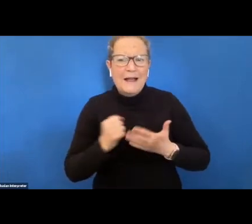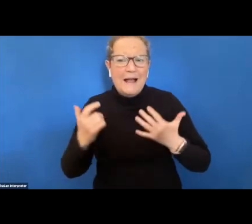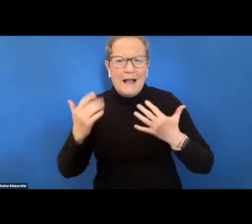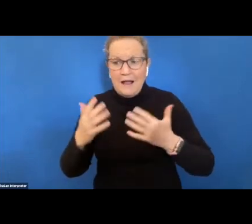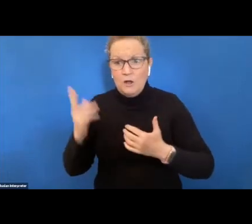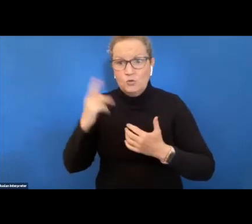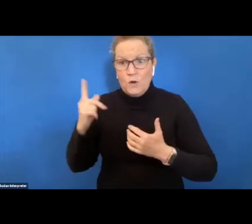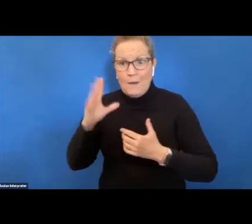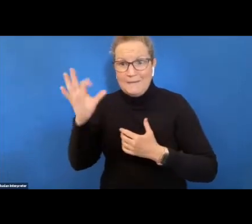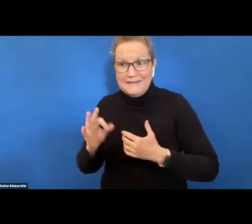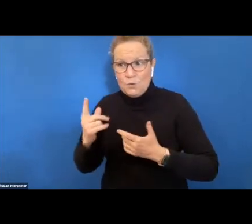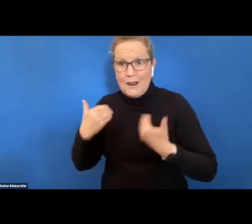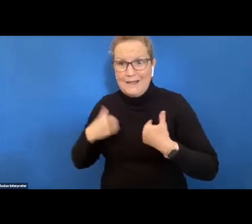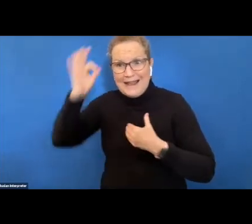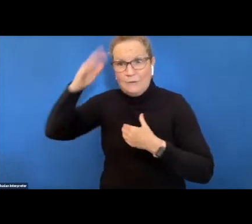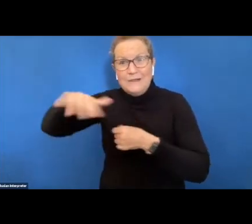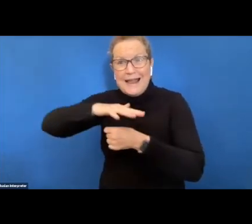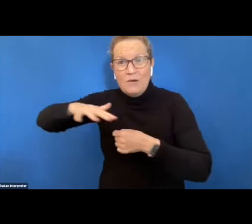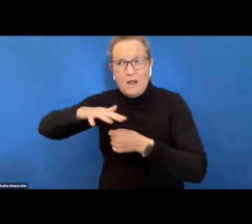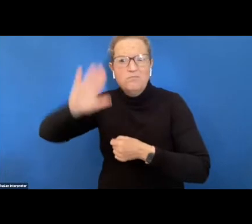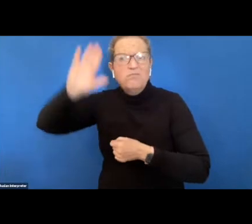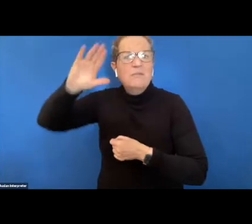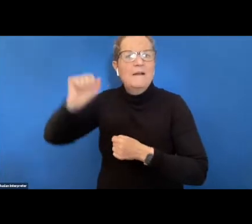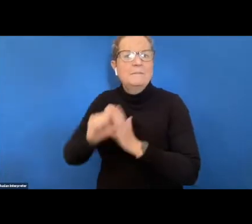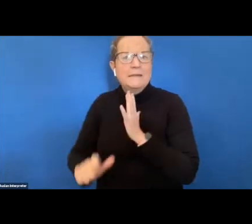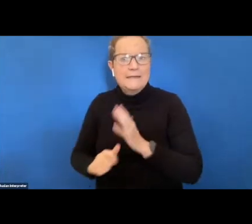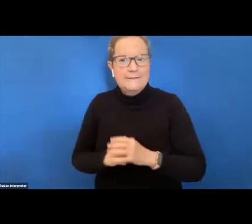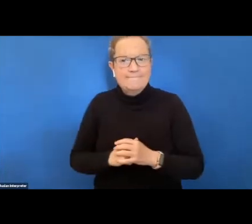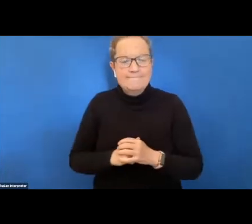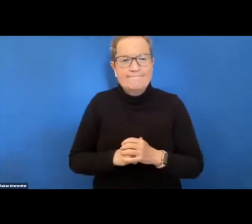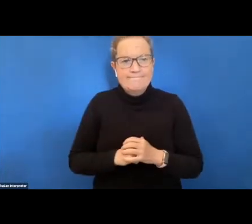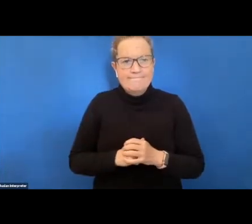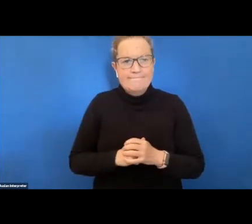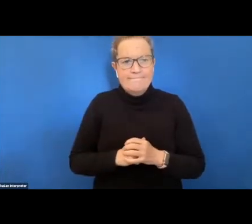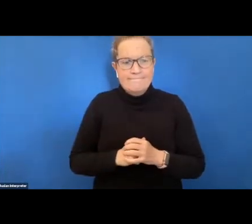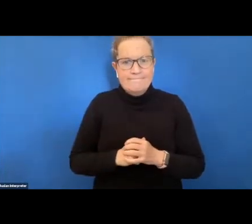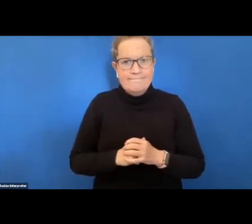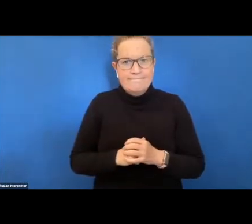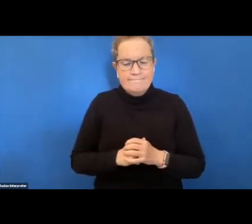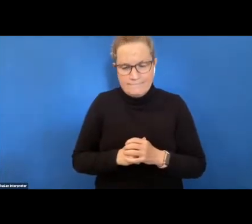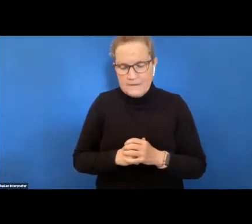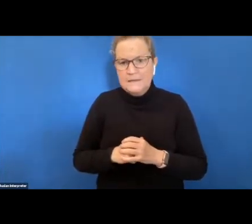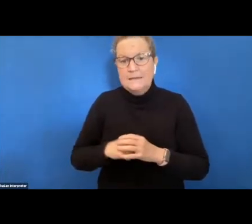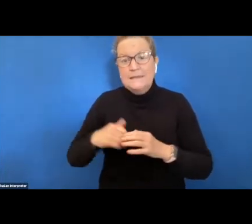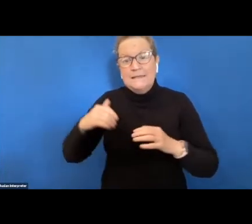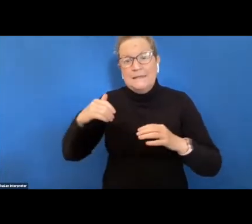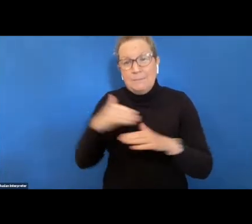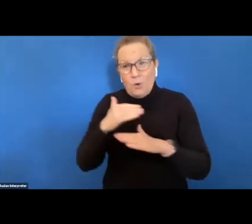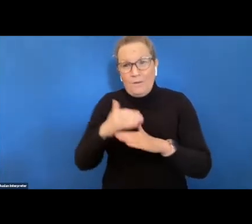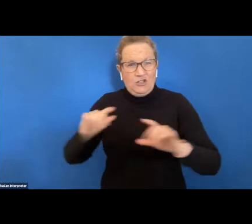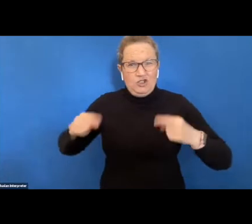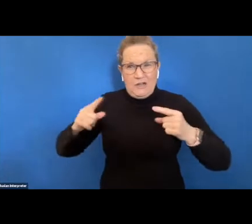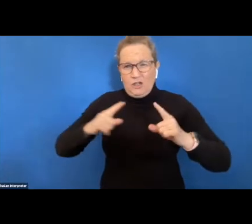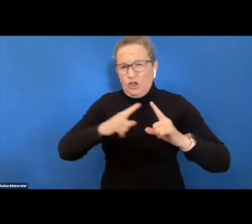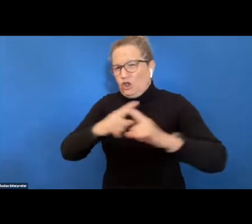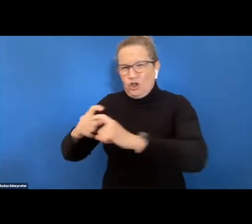identify as living with disability the challenges around employment are therefore complex and in recognition